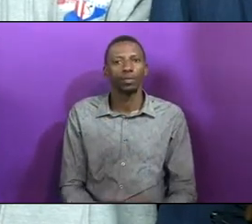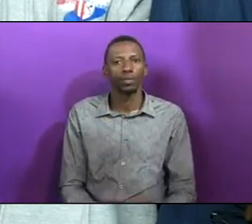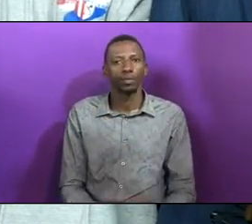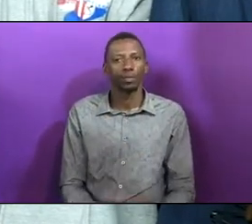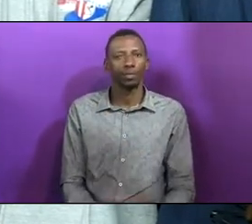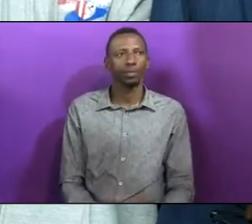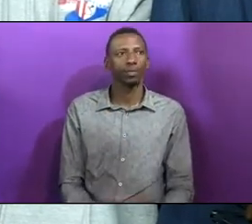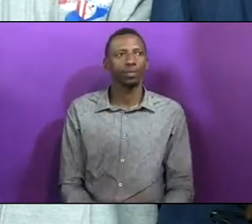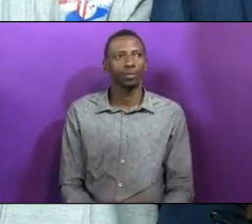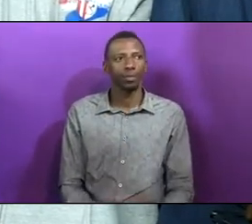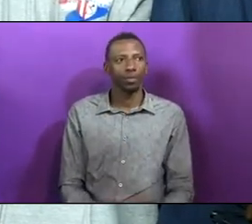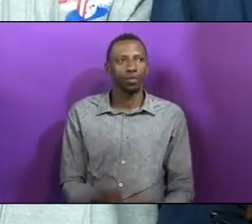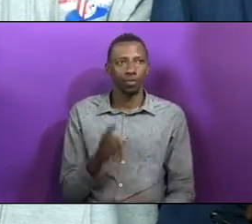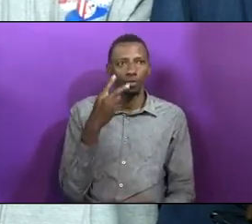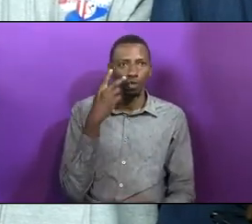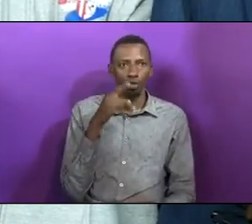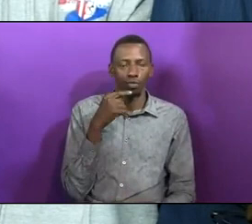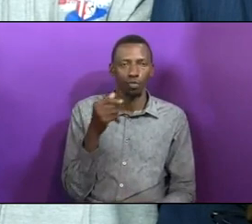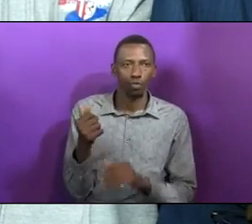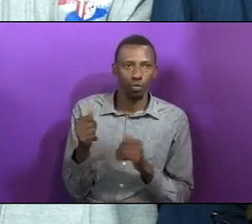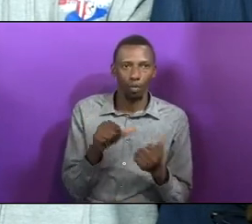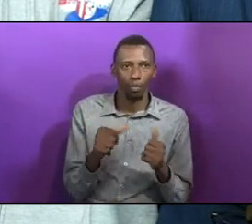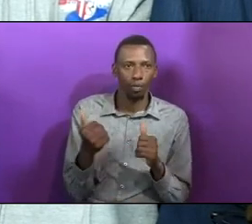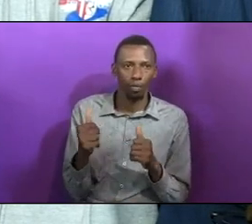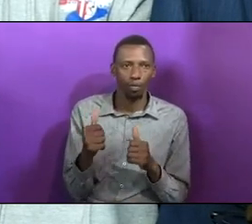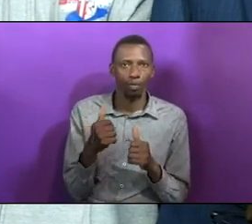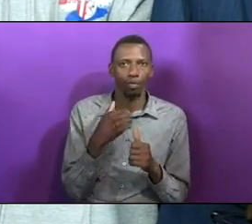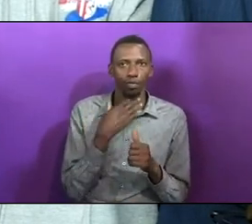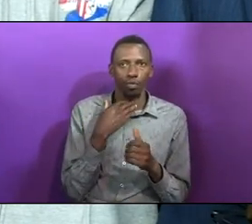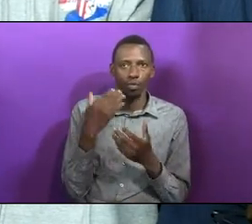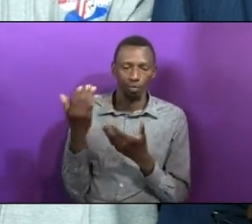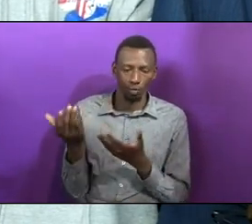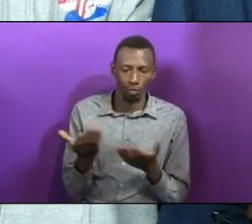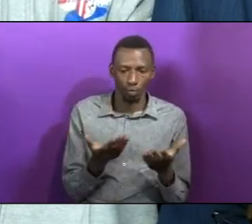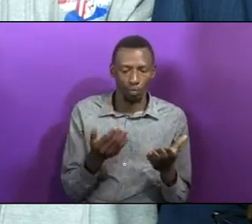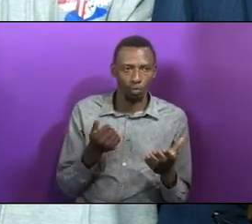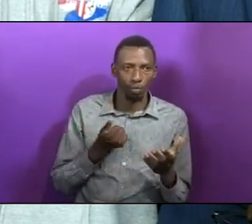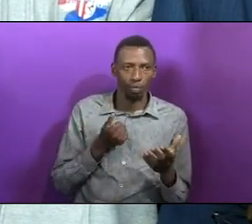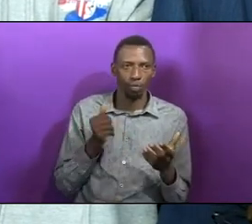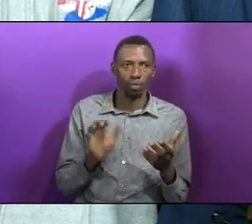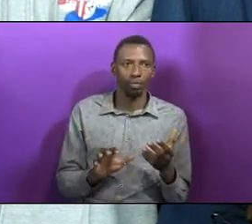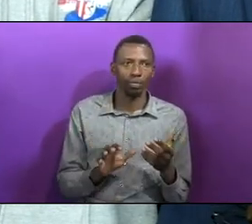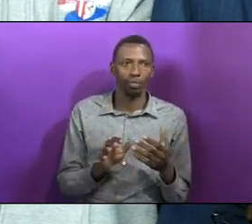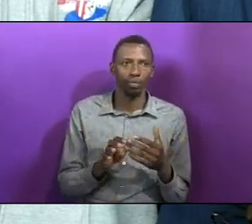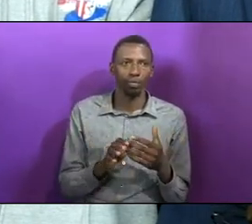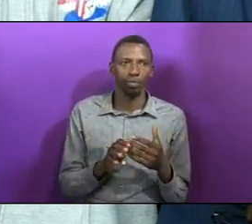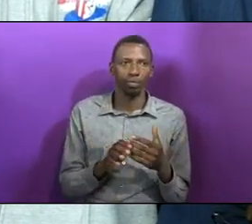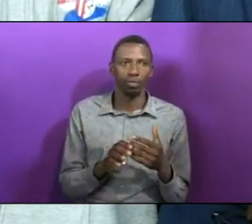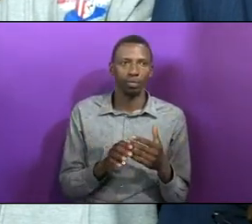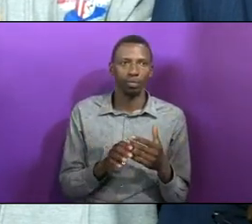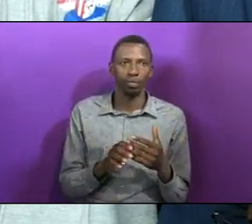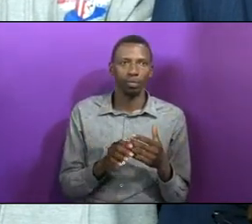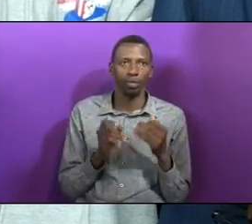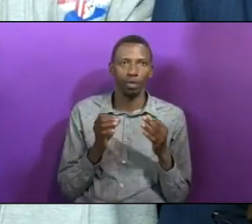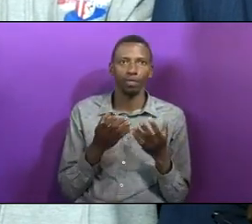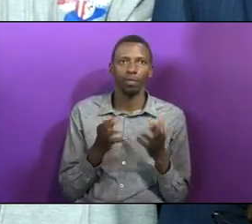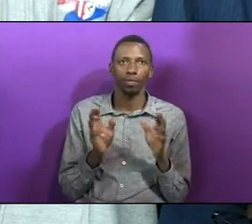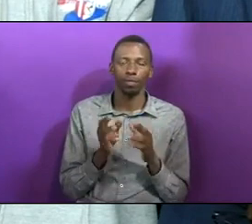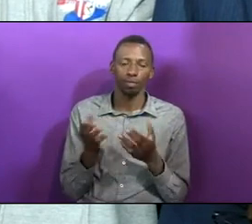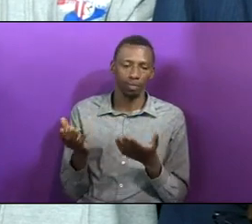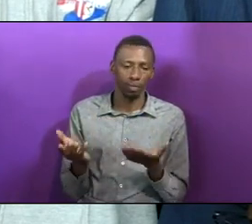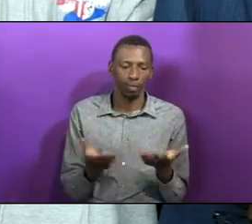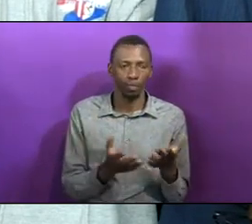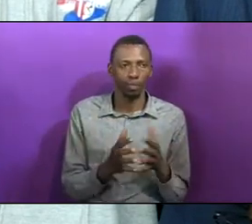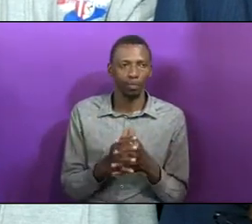You can see the ones that are not baptized. You can't want to bring a daughter on behalf of another mother before the Lord. If they are willing, then you